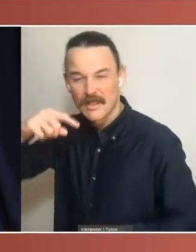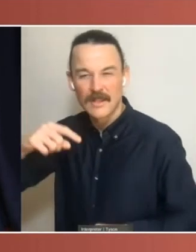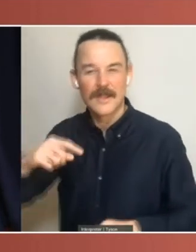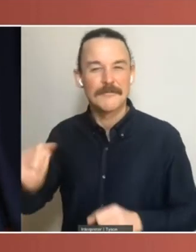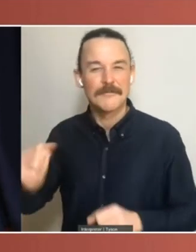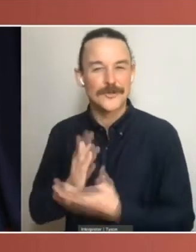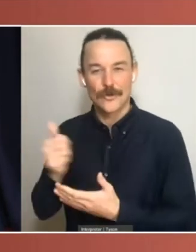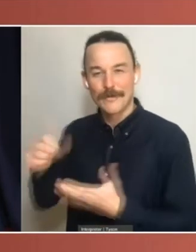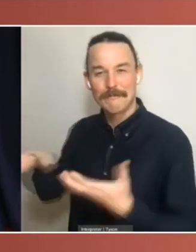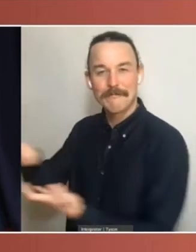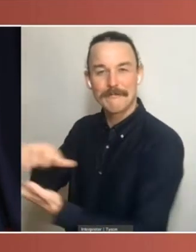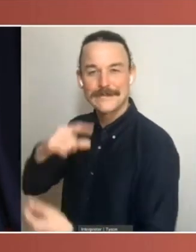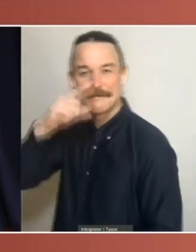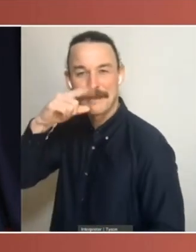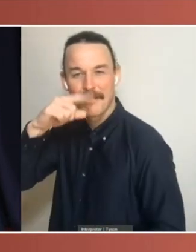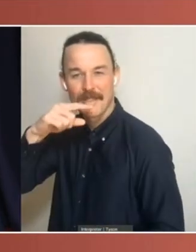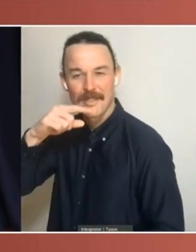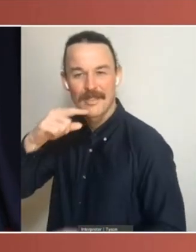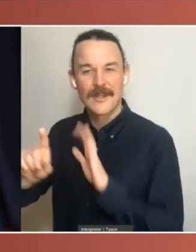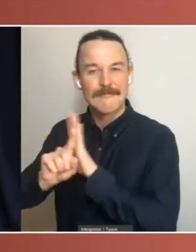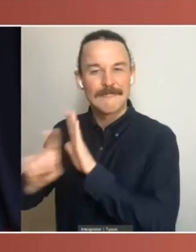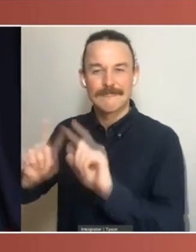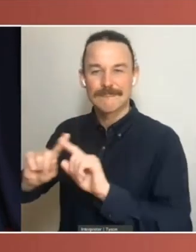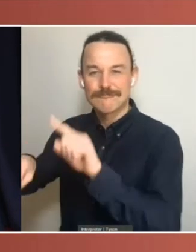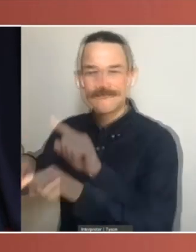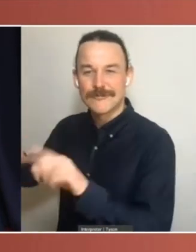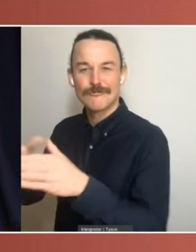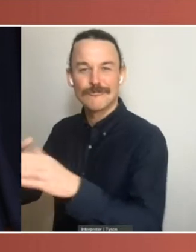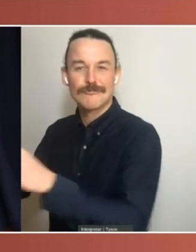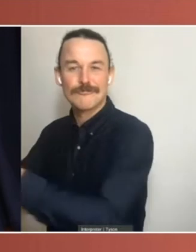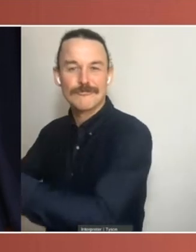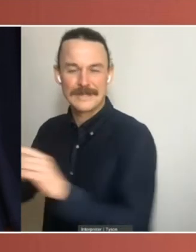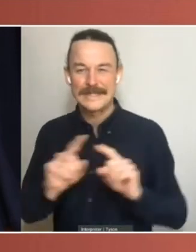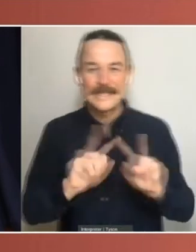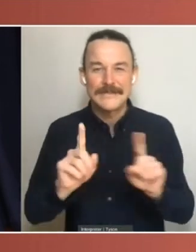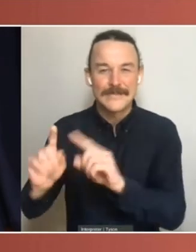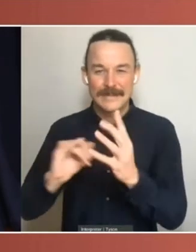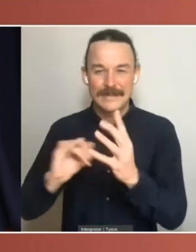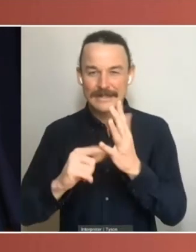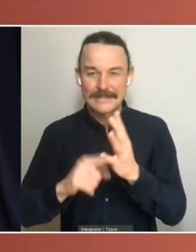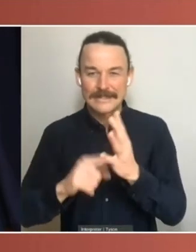that's by state and territory, by gender, and then by age group as well.